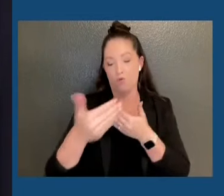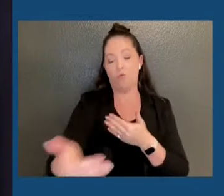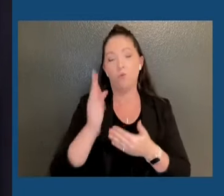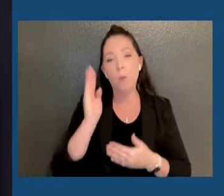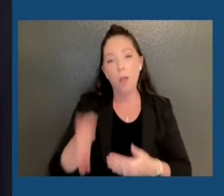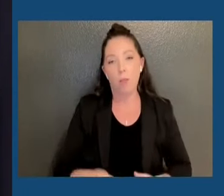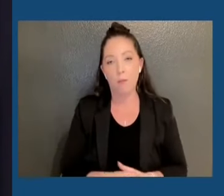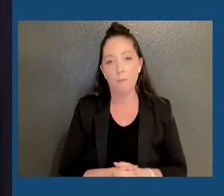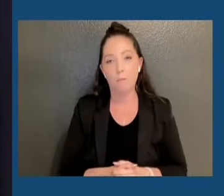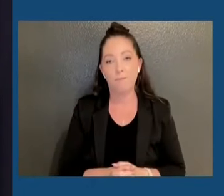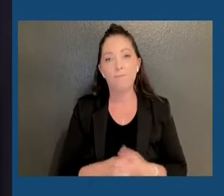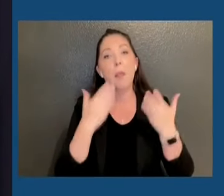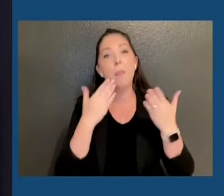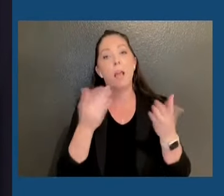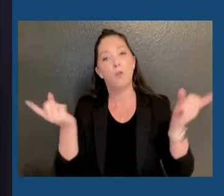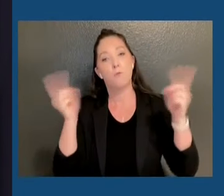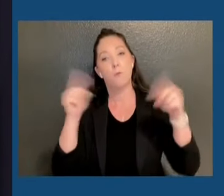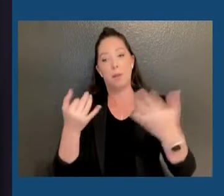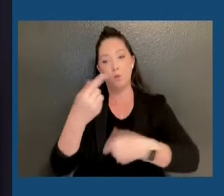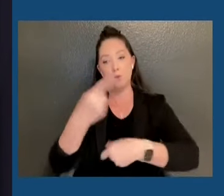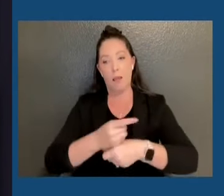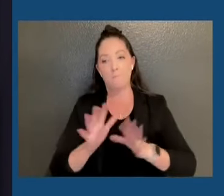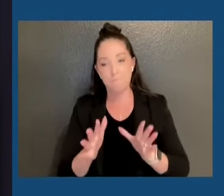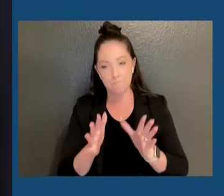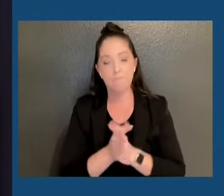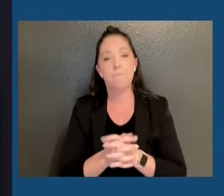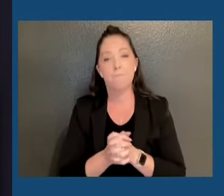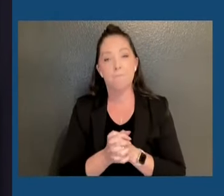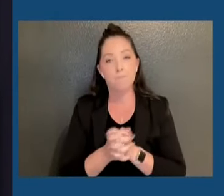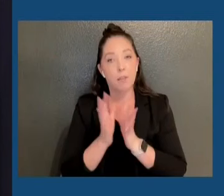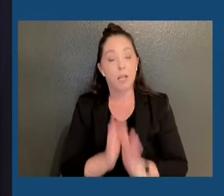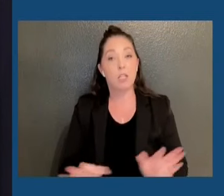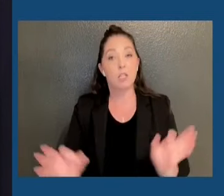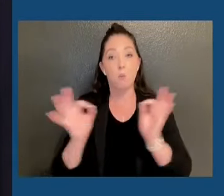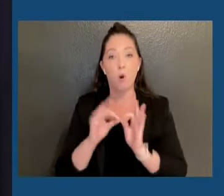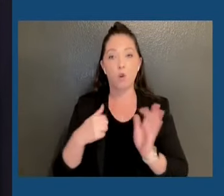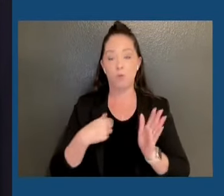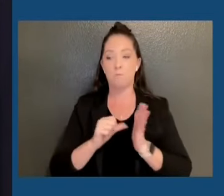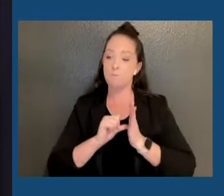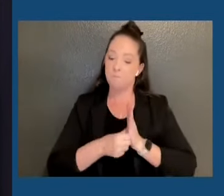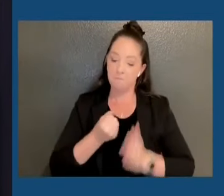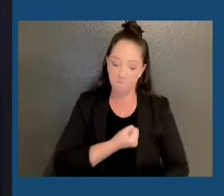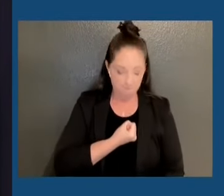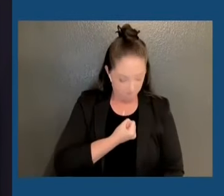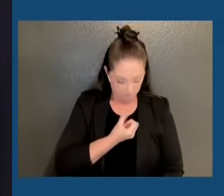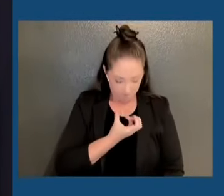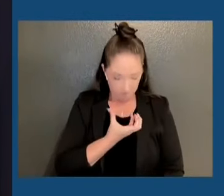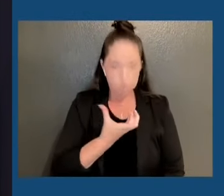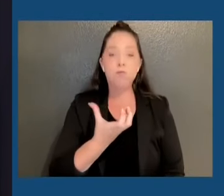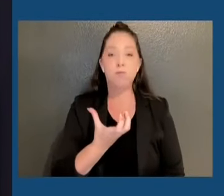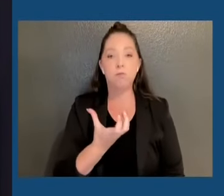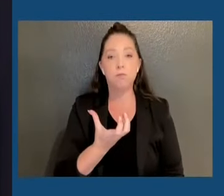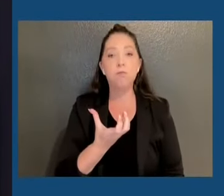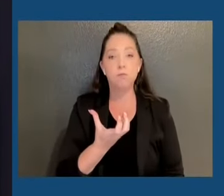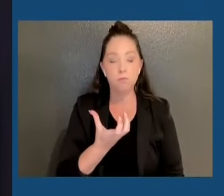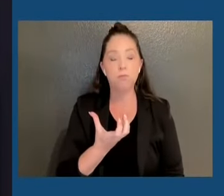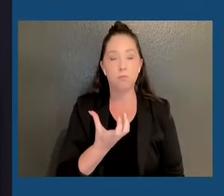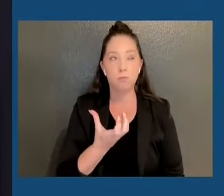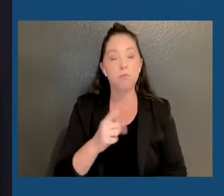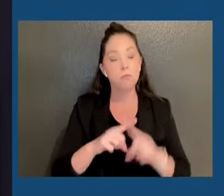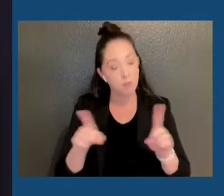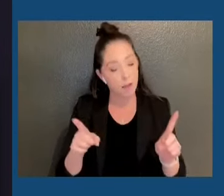Thank you for coming today. It's important to express how strongly I feel, but also to say this.